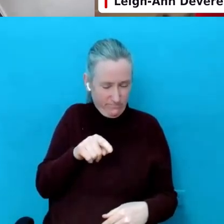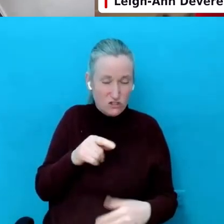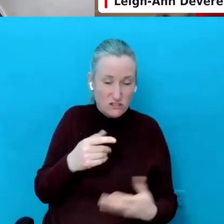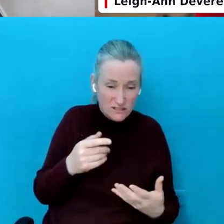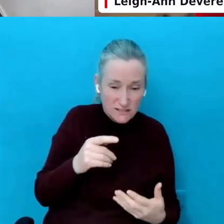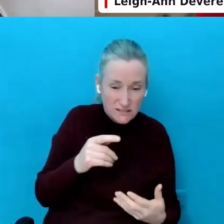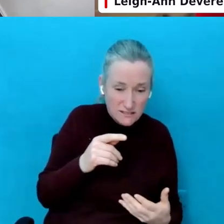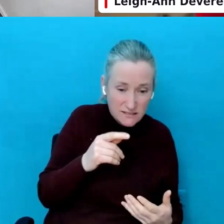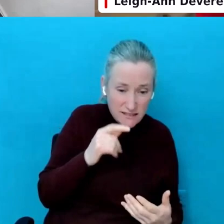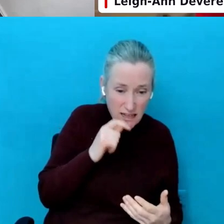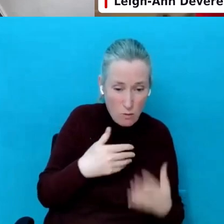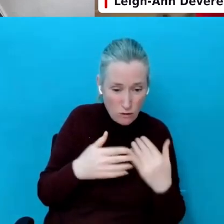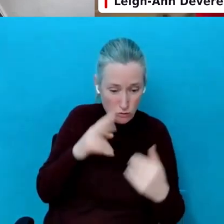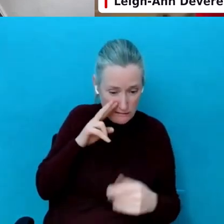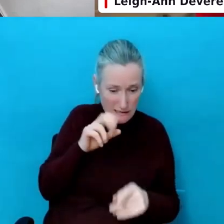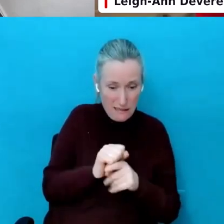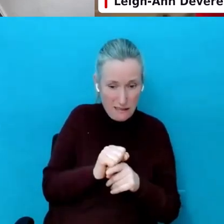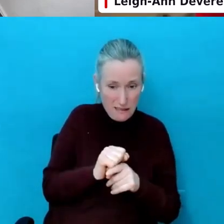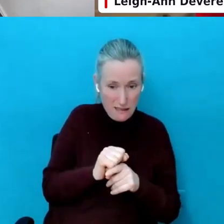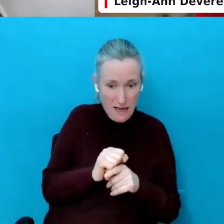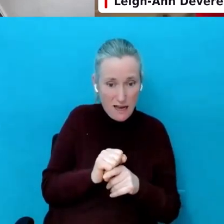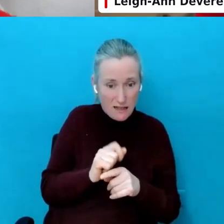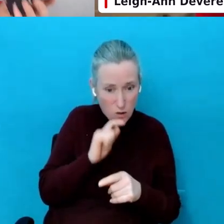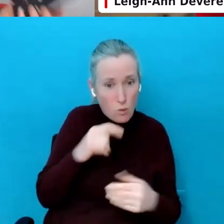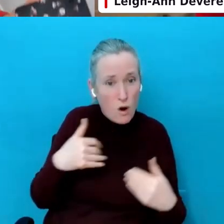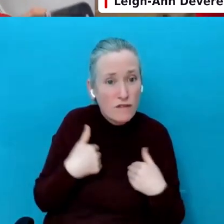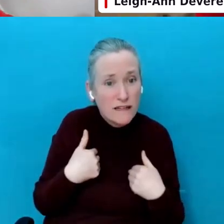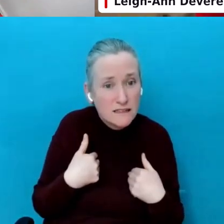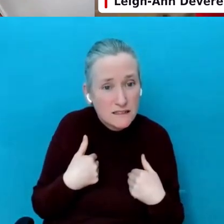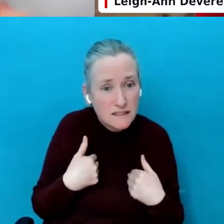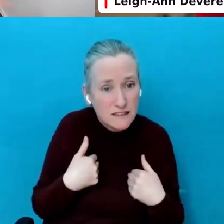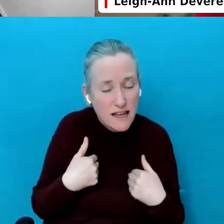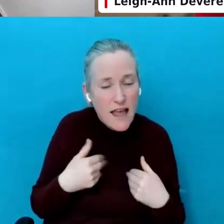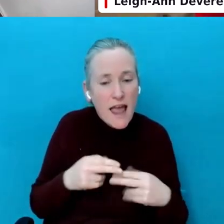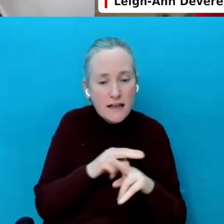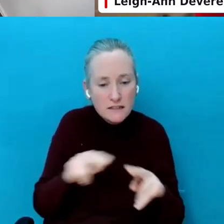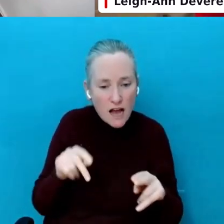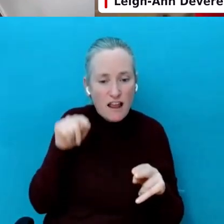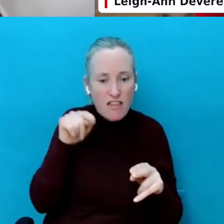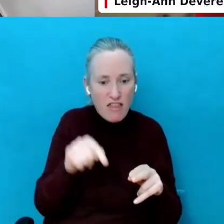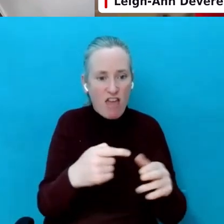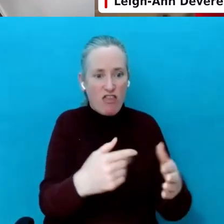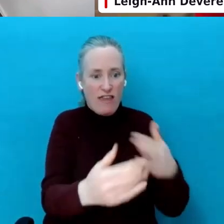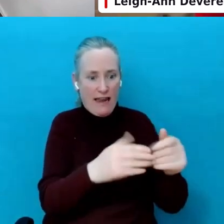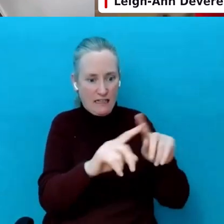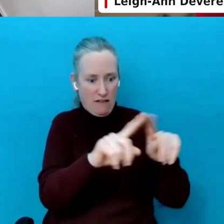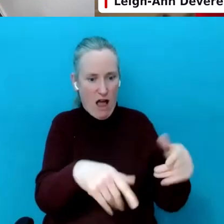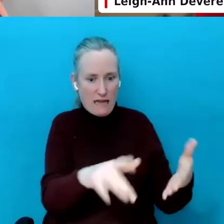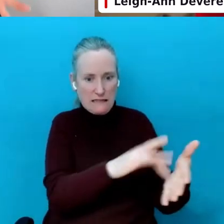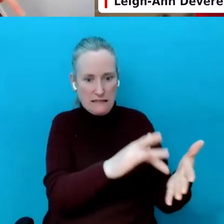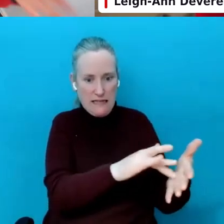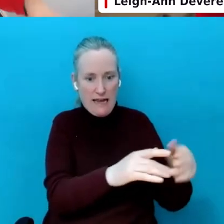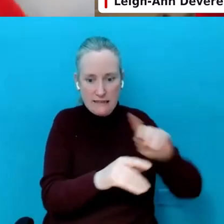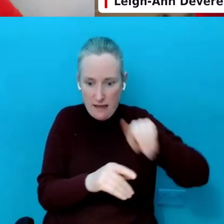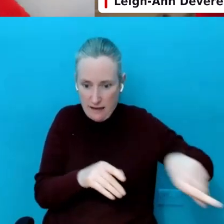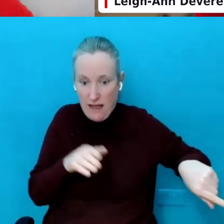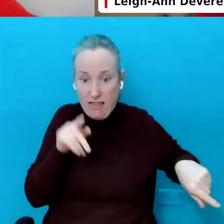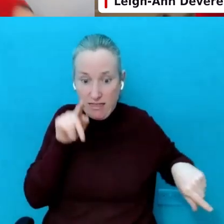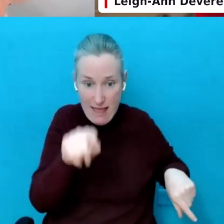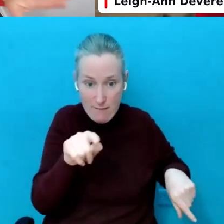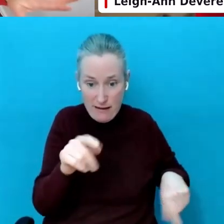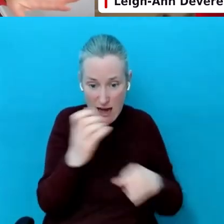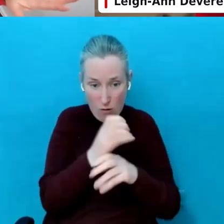you see and how worried you are. And it's not the device. It's them you care about. And you're not